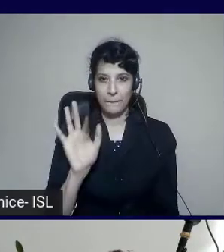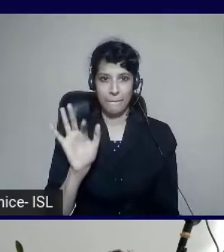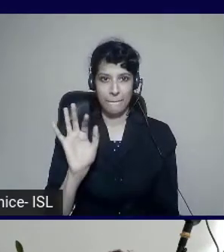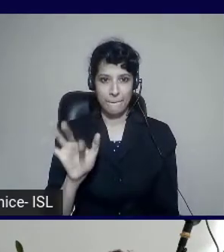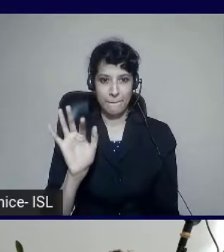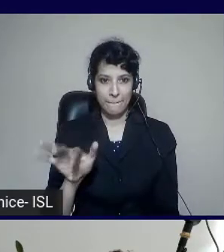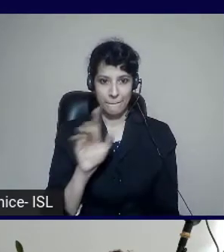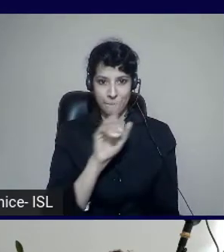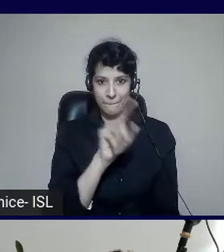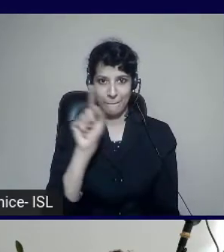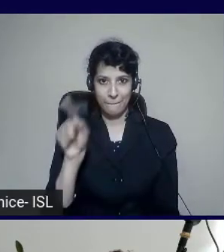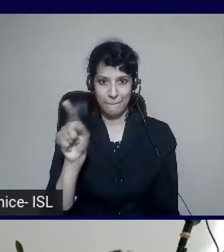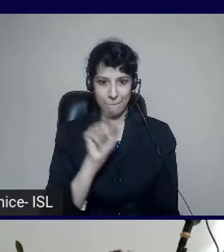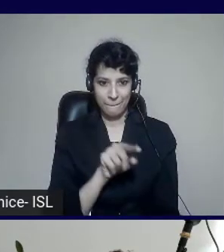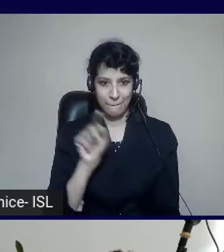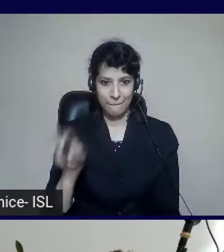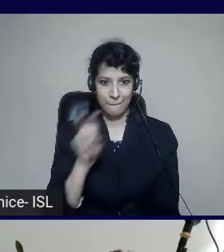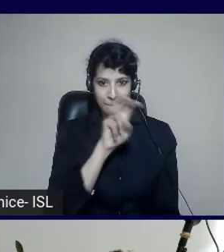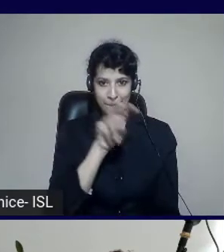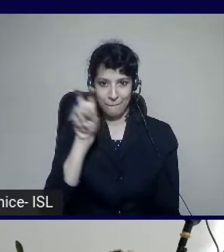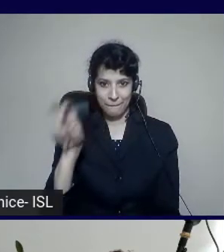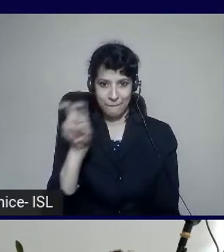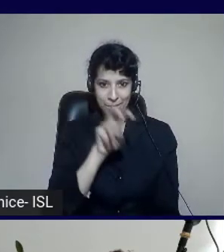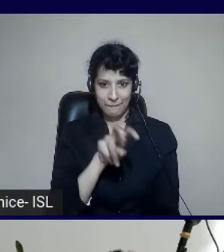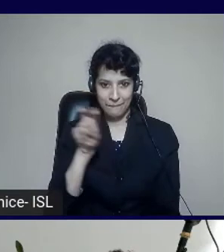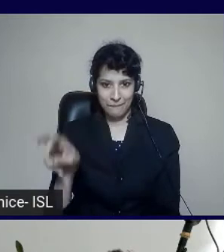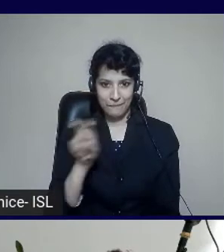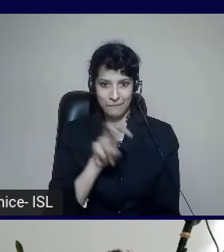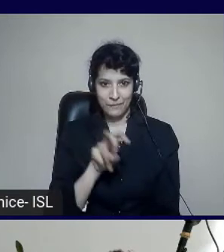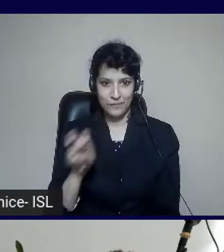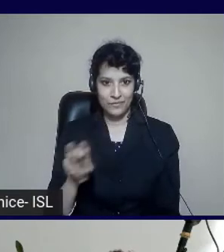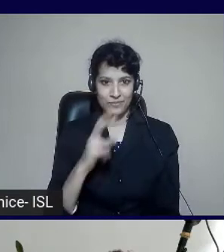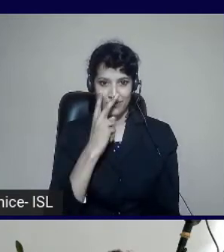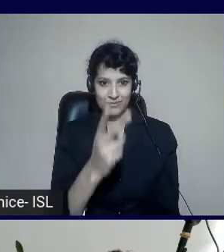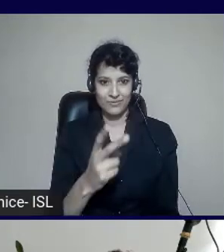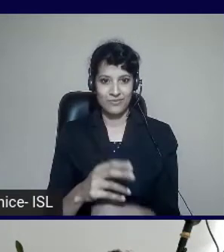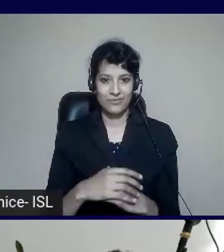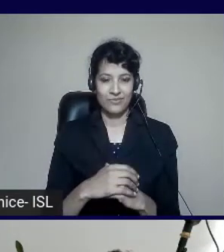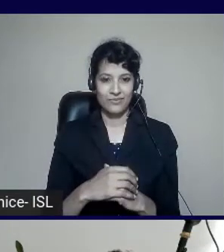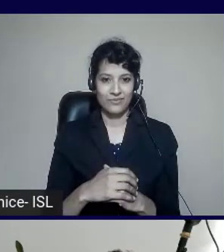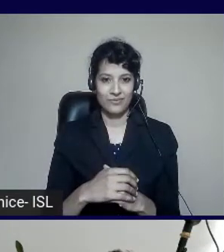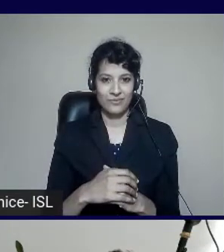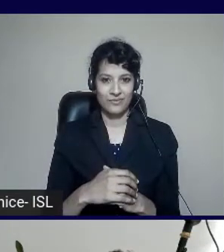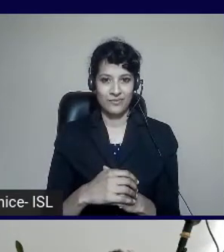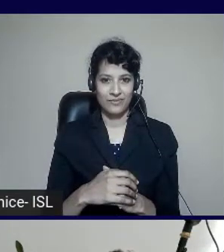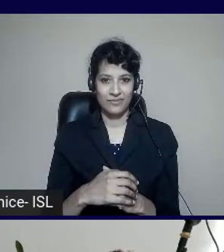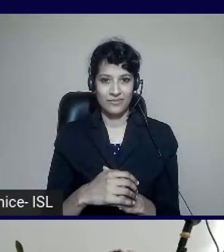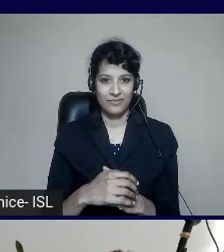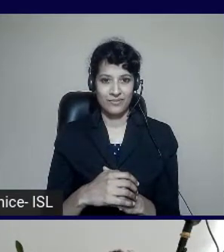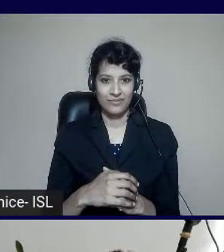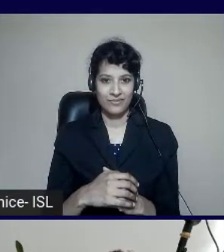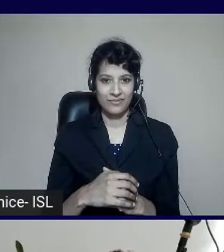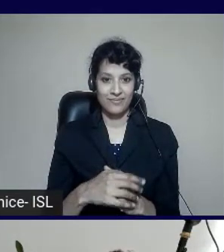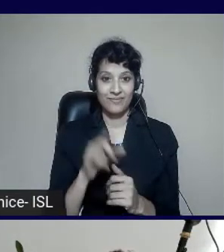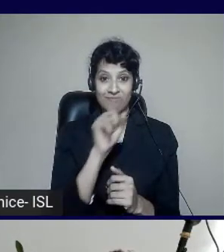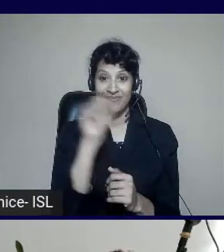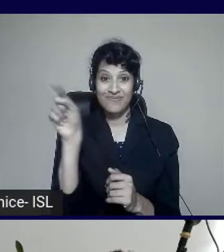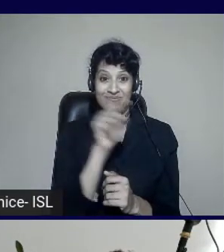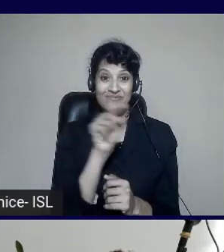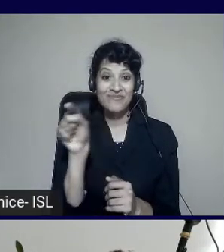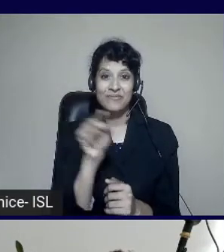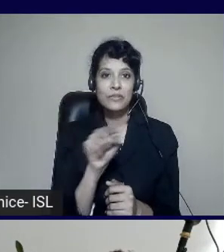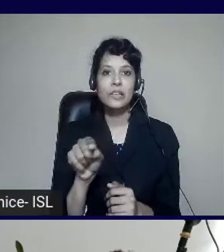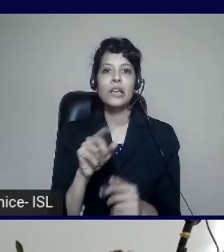So if I switch on tab stops here. Now I can actually see. Exactly where I tab. I can take a screenshot of that.